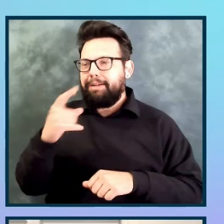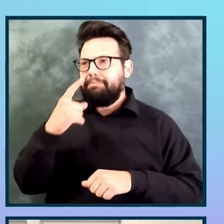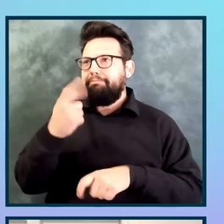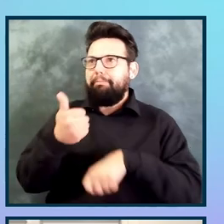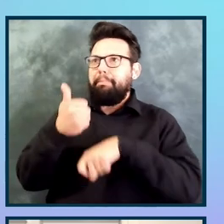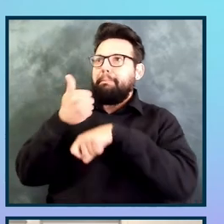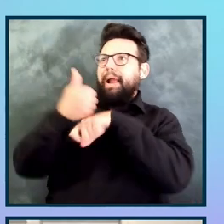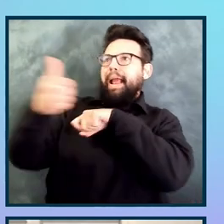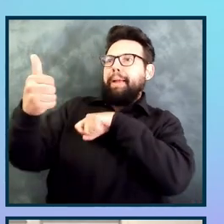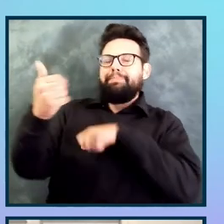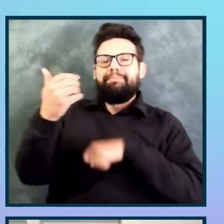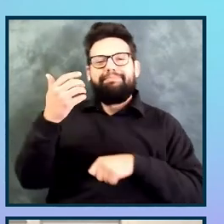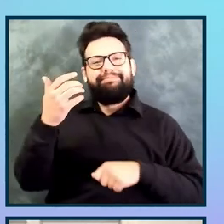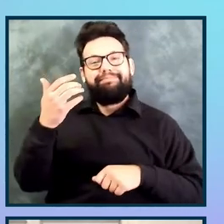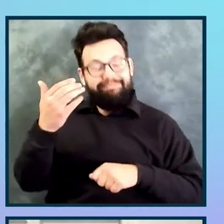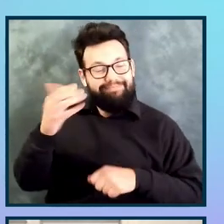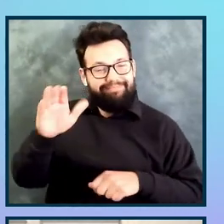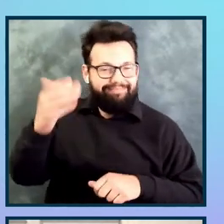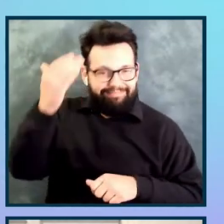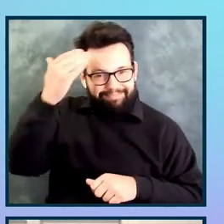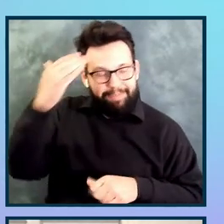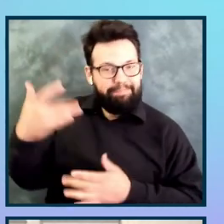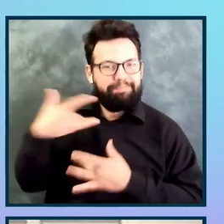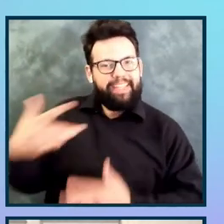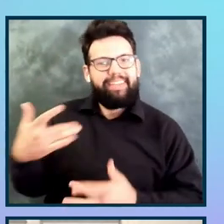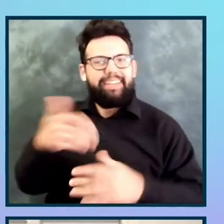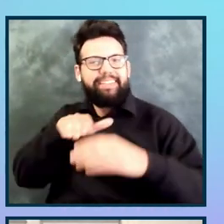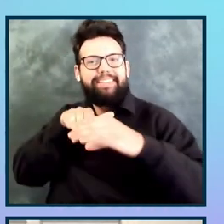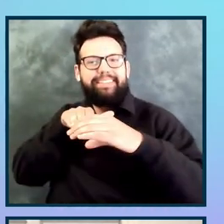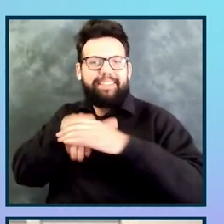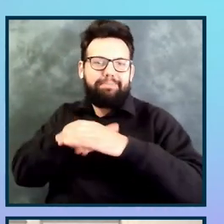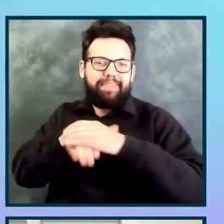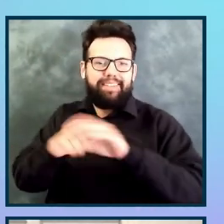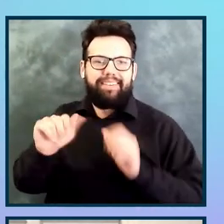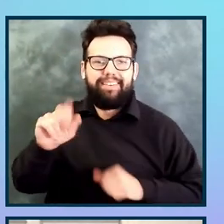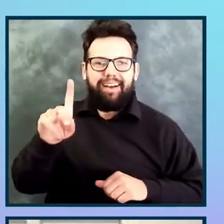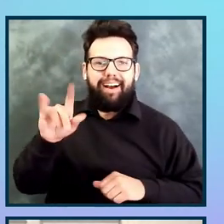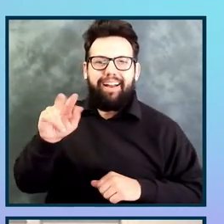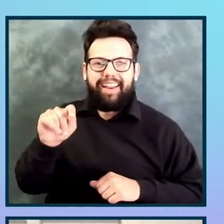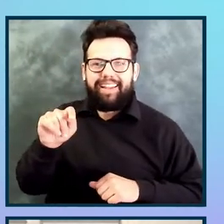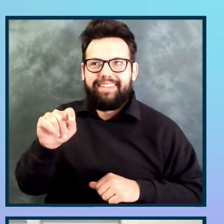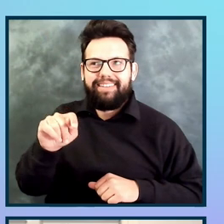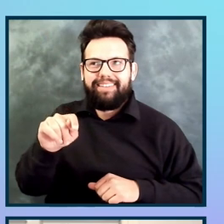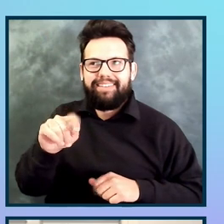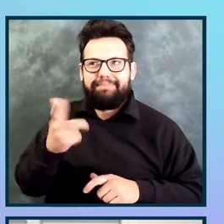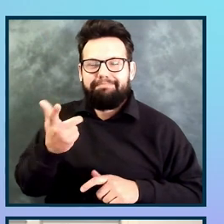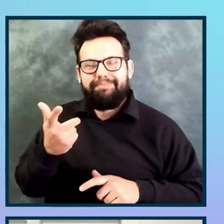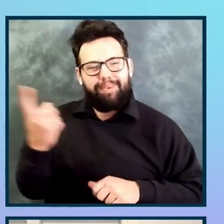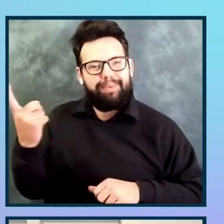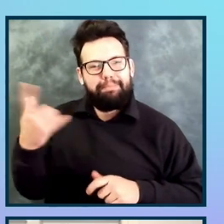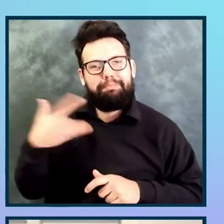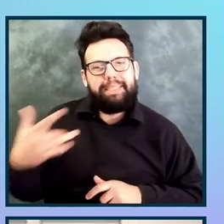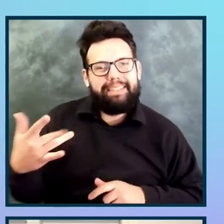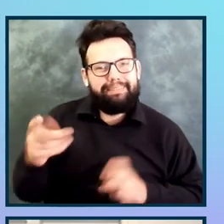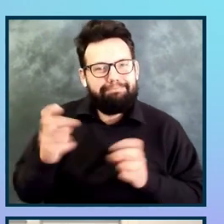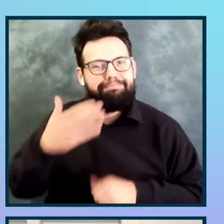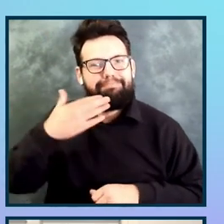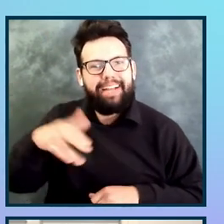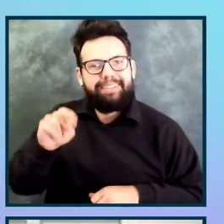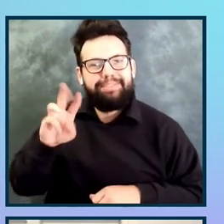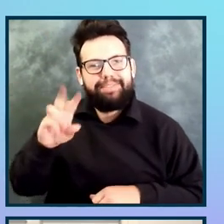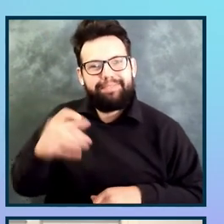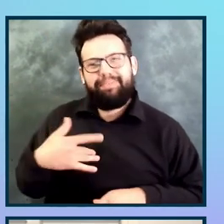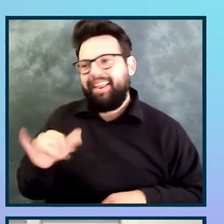are kind of notorious for no news is good news, which means that any news you get from an accessibility professional seems like bad news.